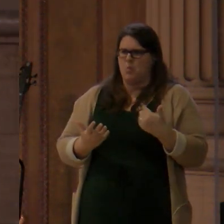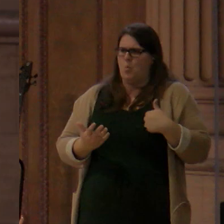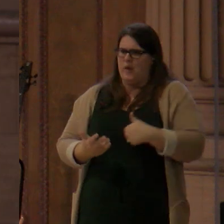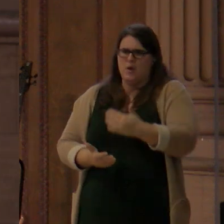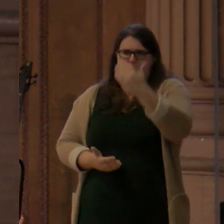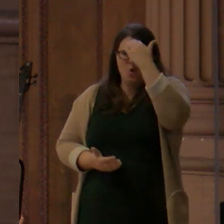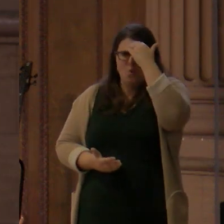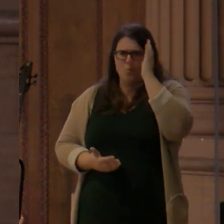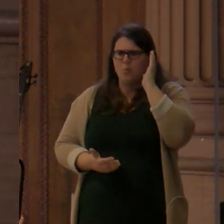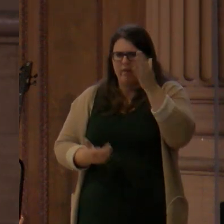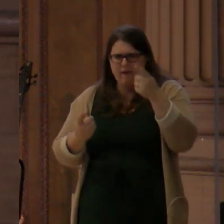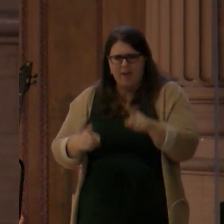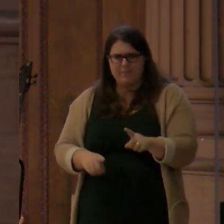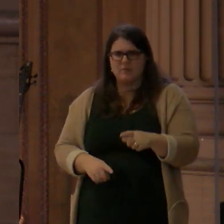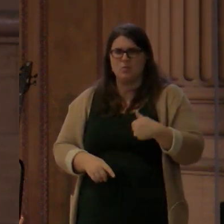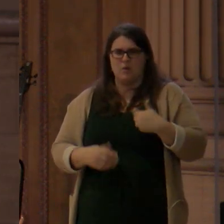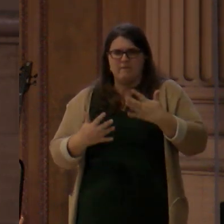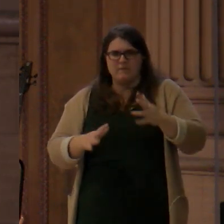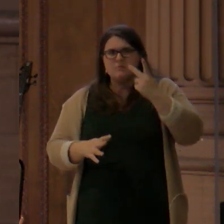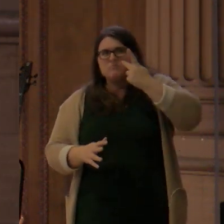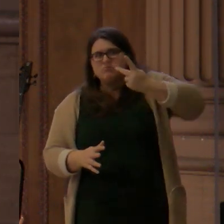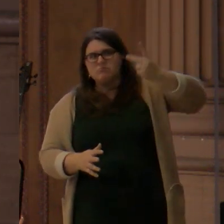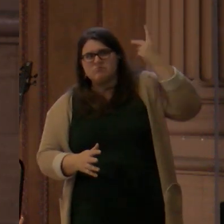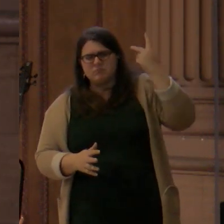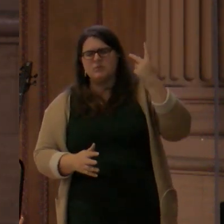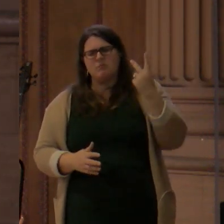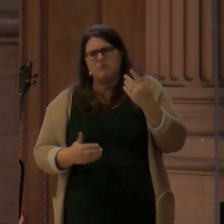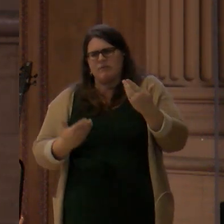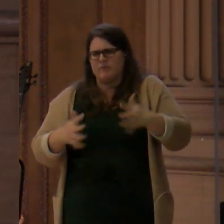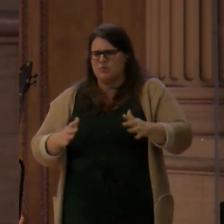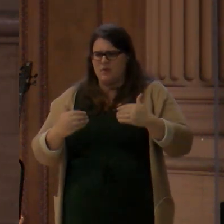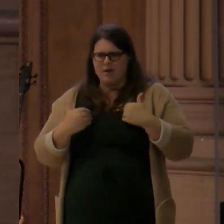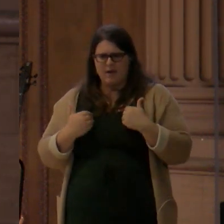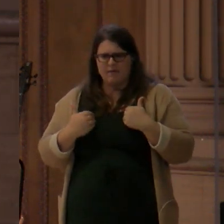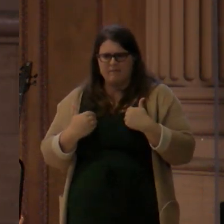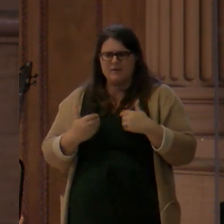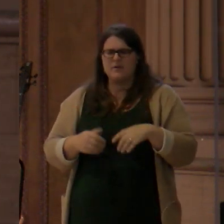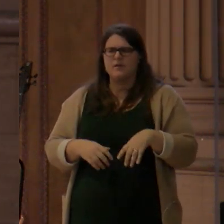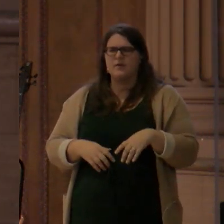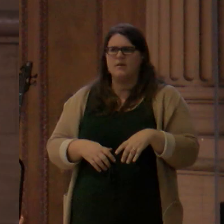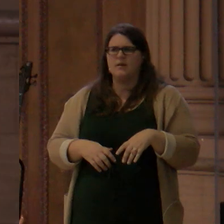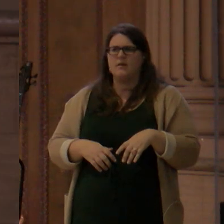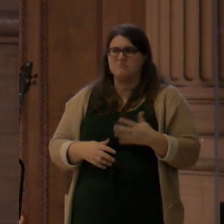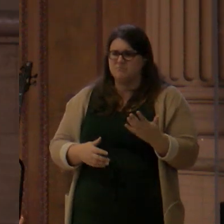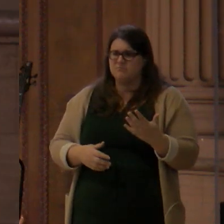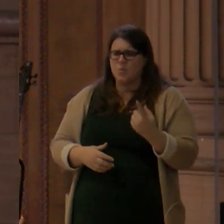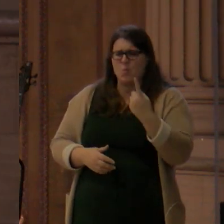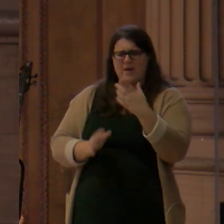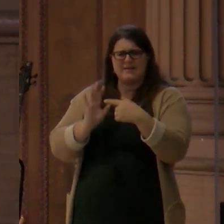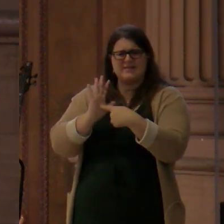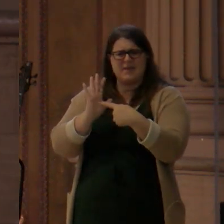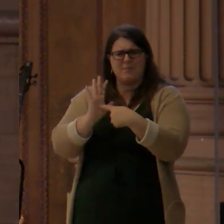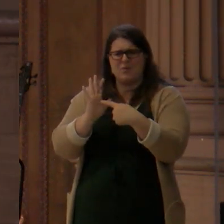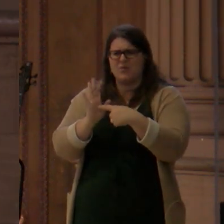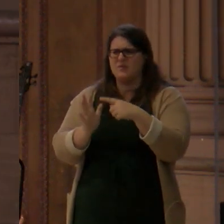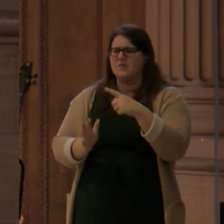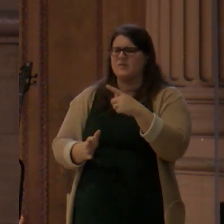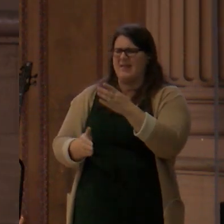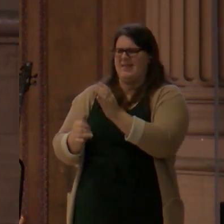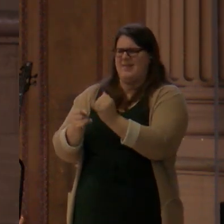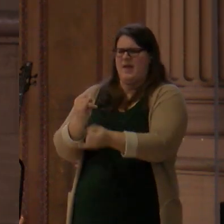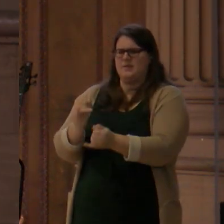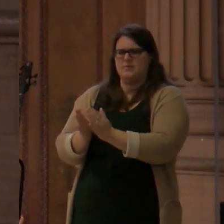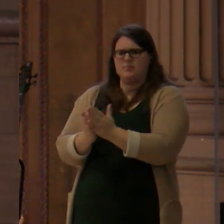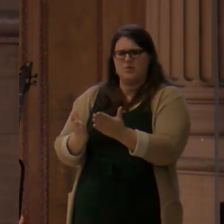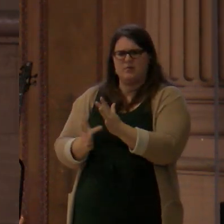John gets this vision of this spiritual reality where he sees this great dragon, this representative of Satan in the book of Revelation,